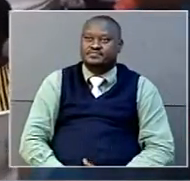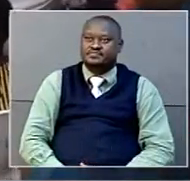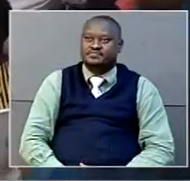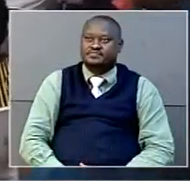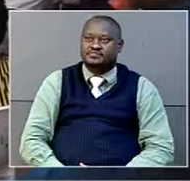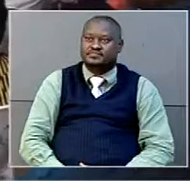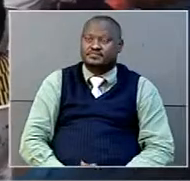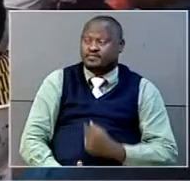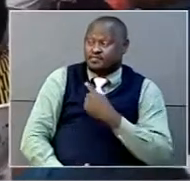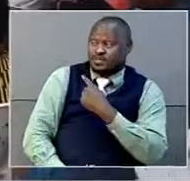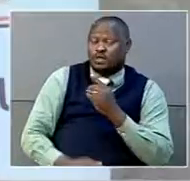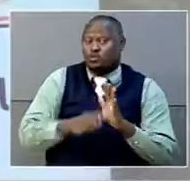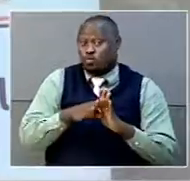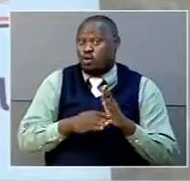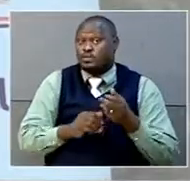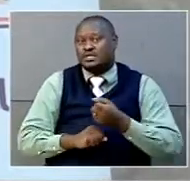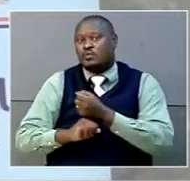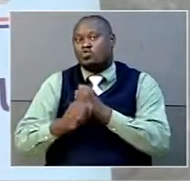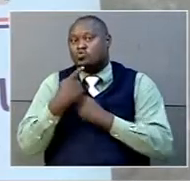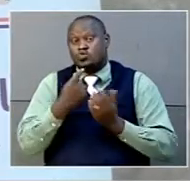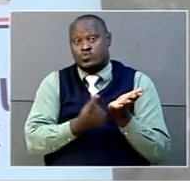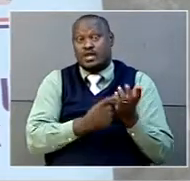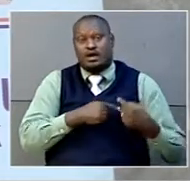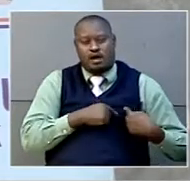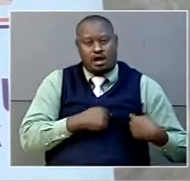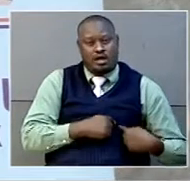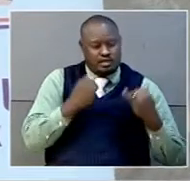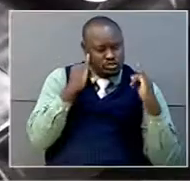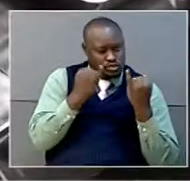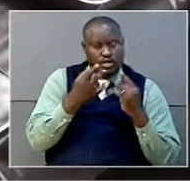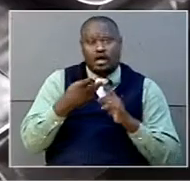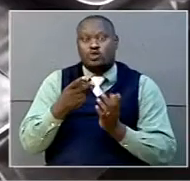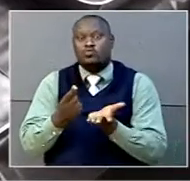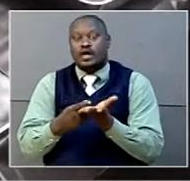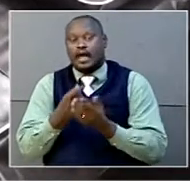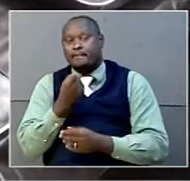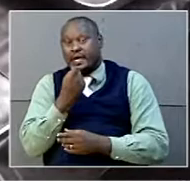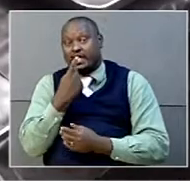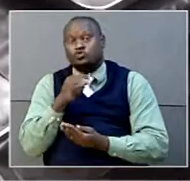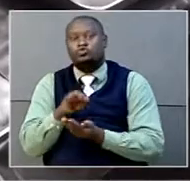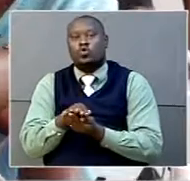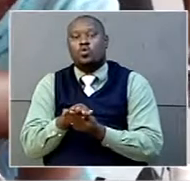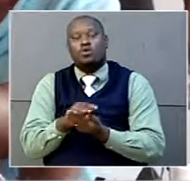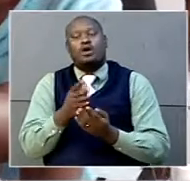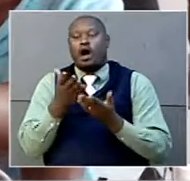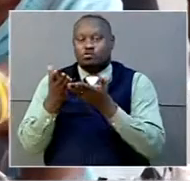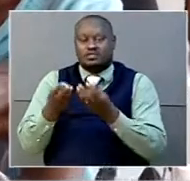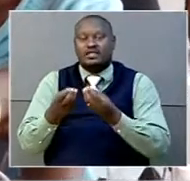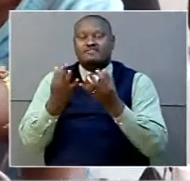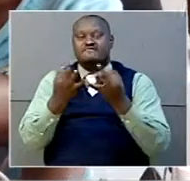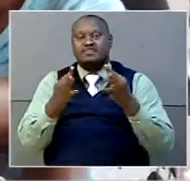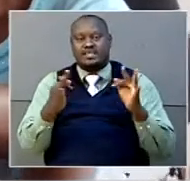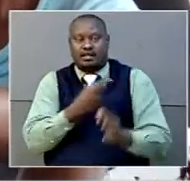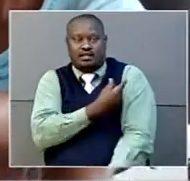The camp has also been supported by Uganda Heart Institute and Uganda National Medical Stores that have come on board to offer free yellow fever